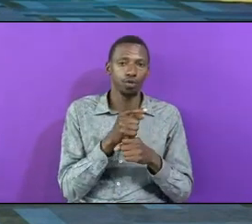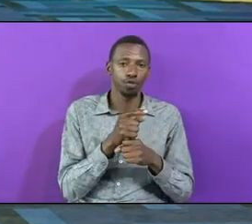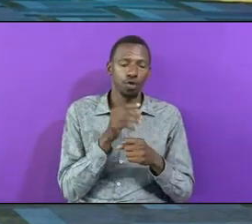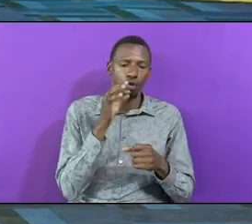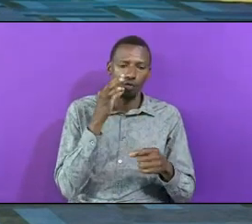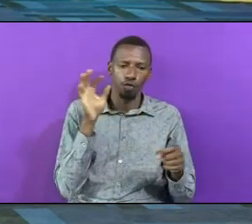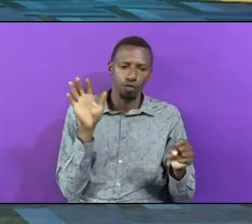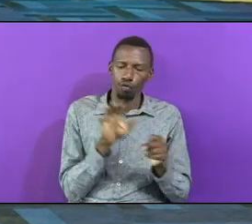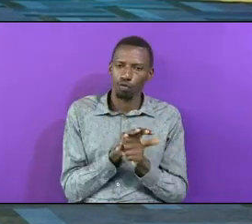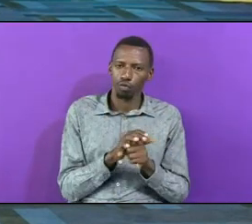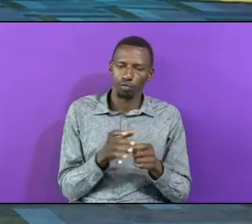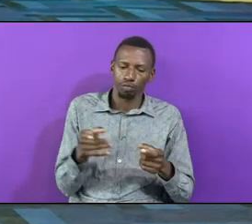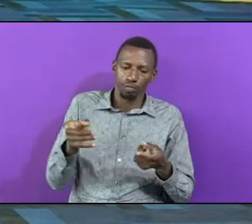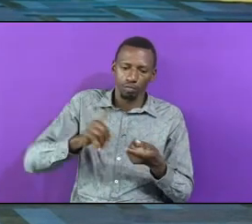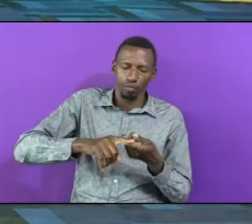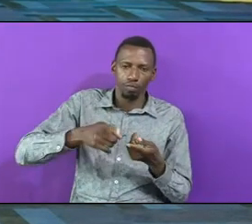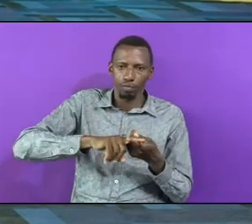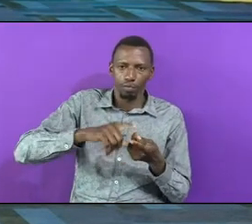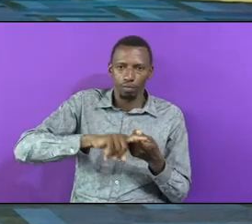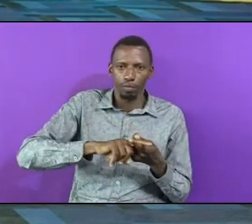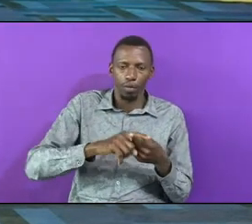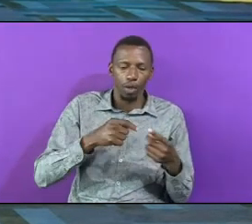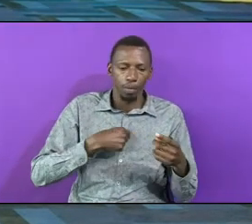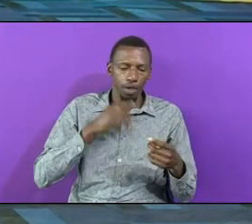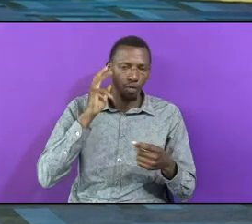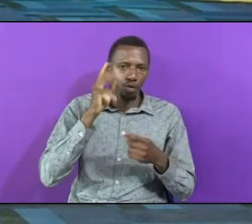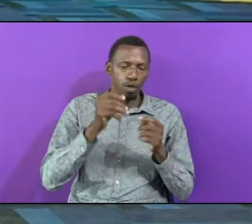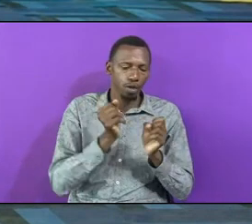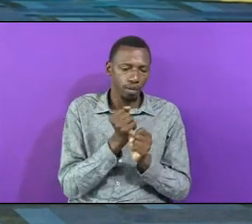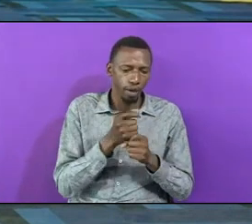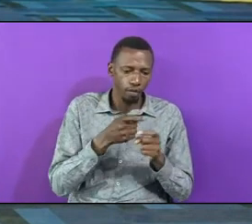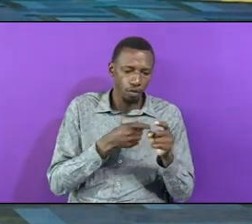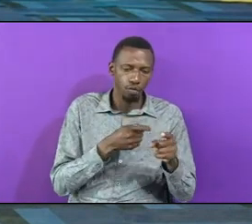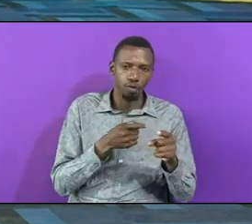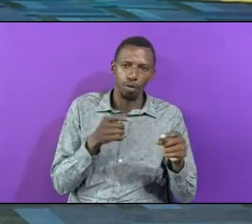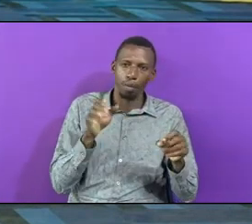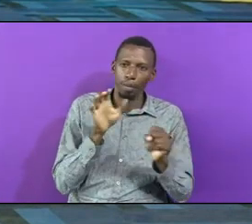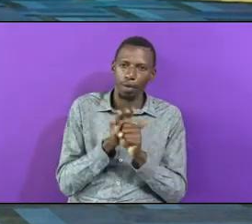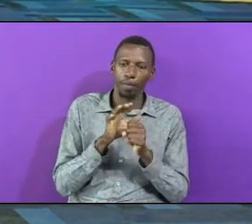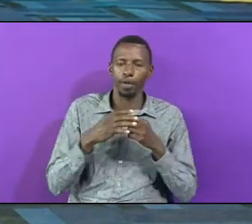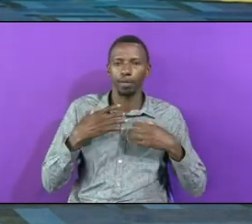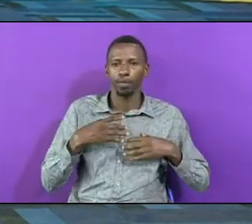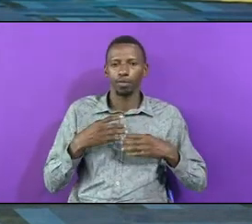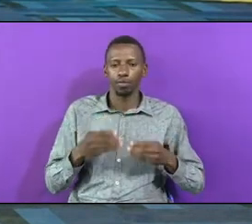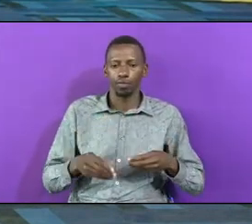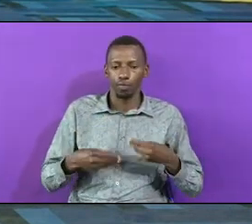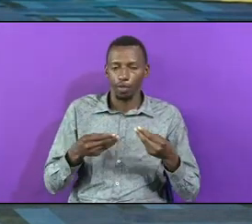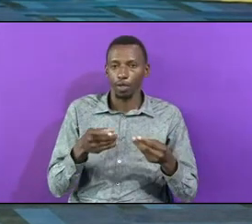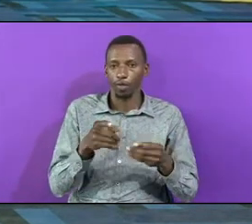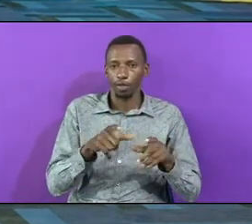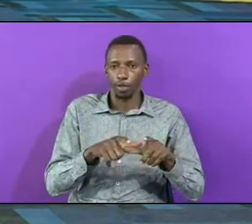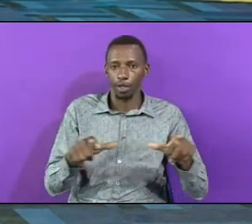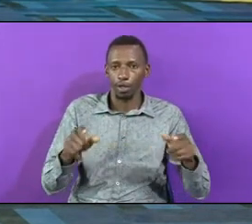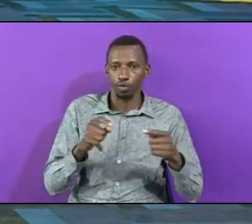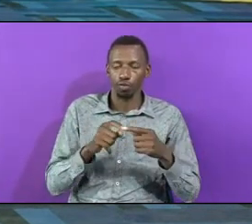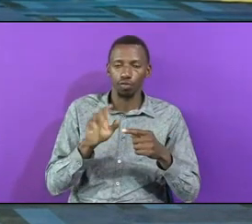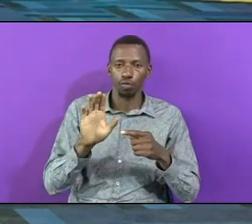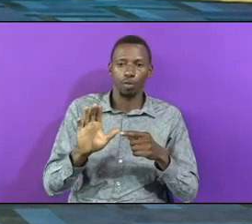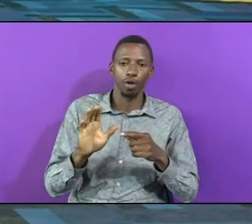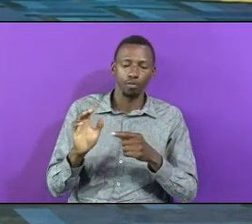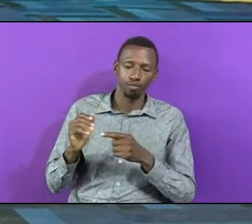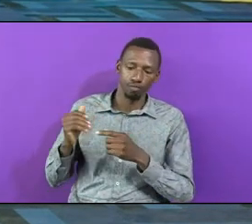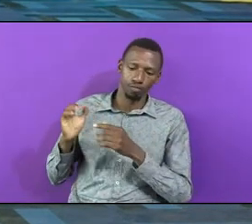And I Will Make Of You A Multitude Of People And Give This Land To Your Descendants After You As An